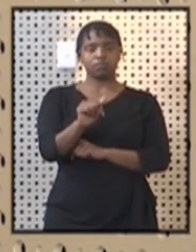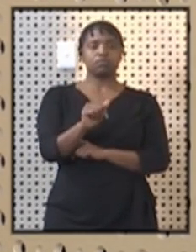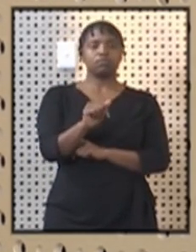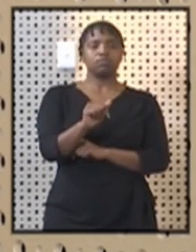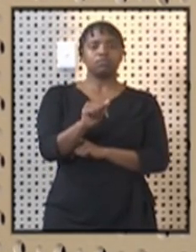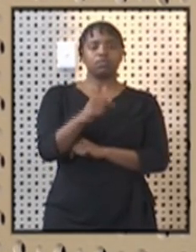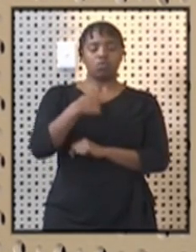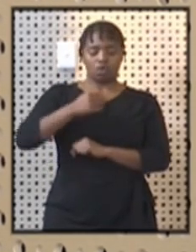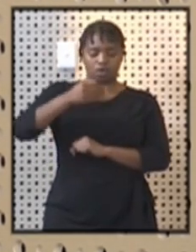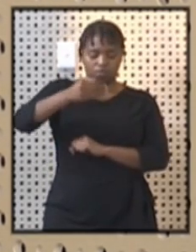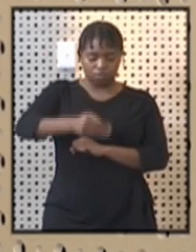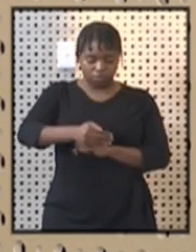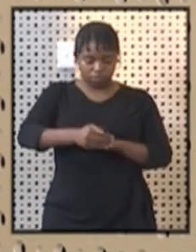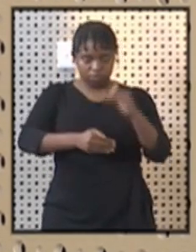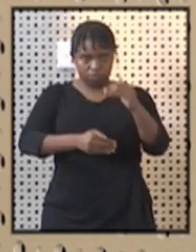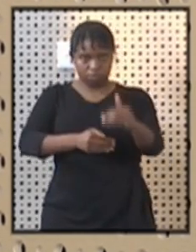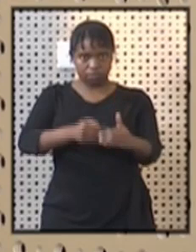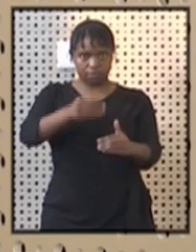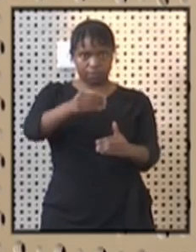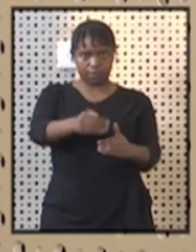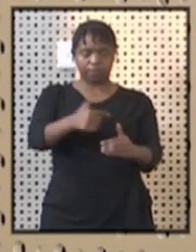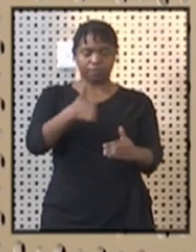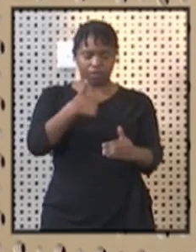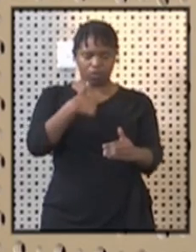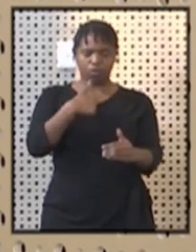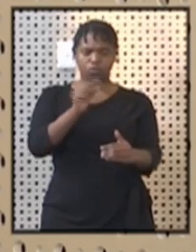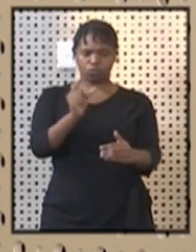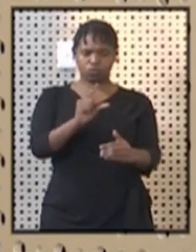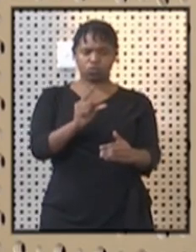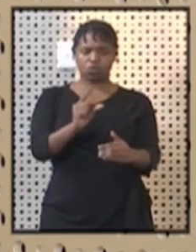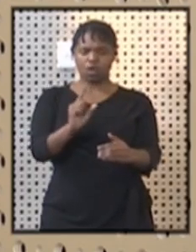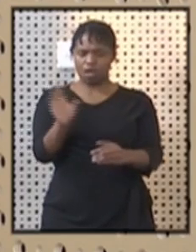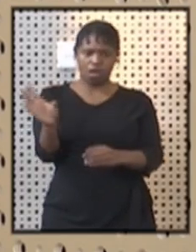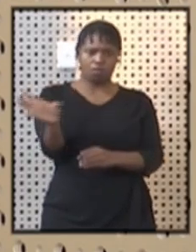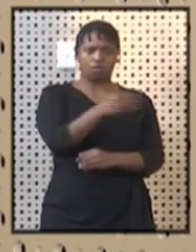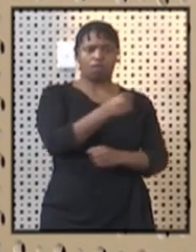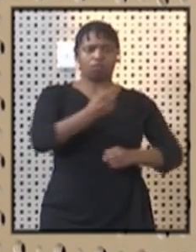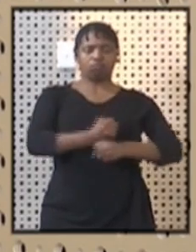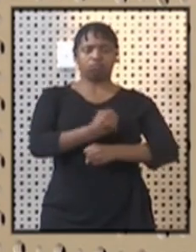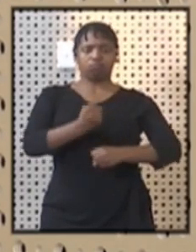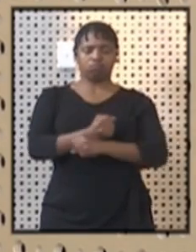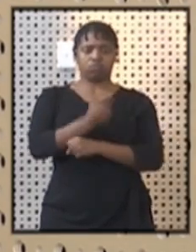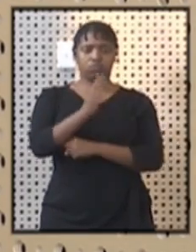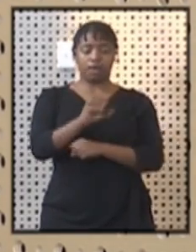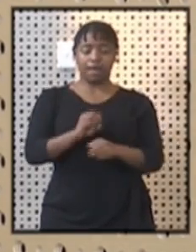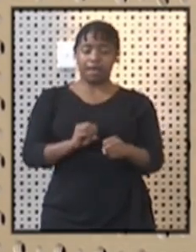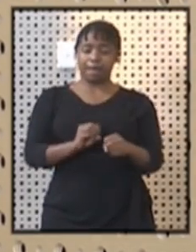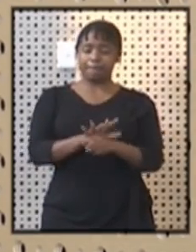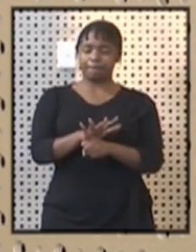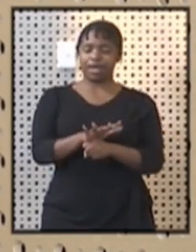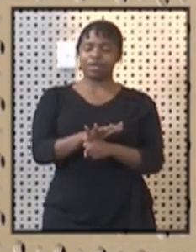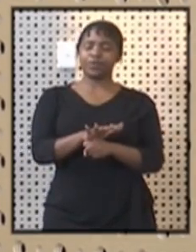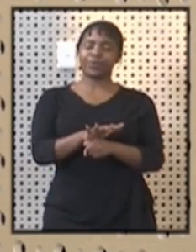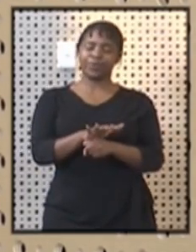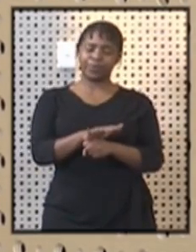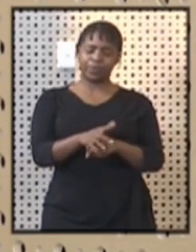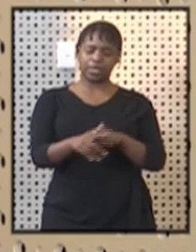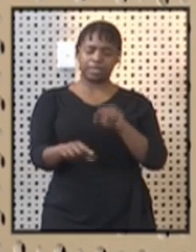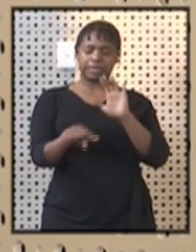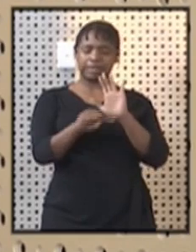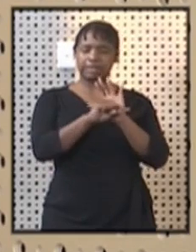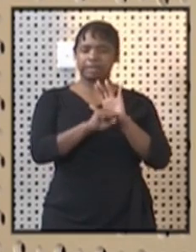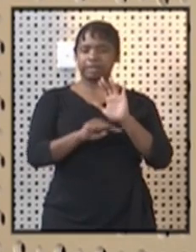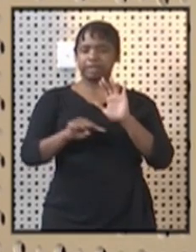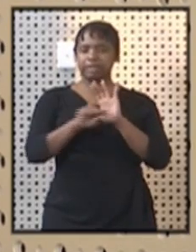step at a time we are walking in the right direction. The impact of the pandemic has been devastating